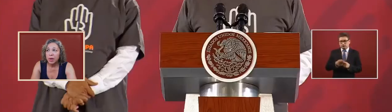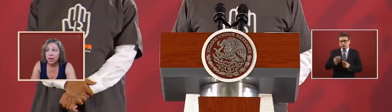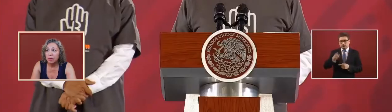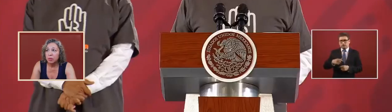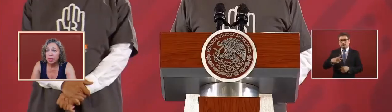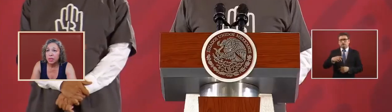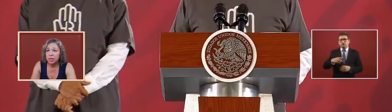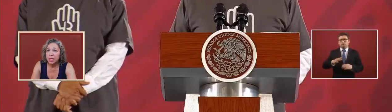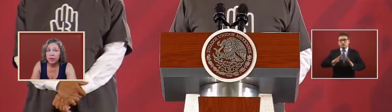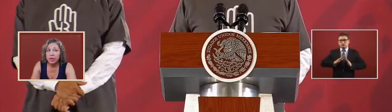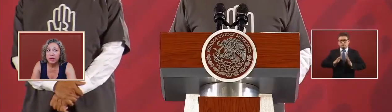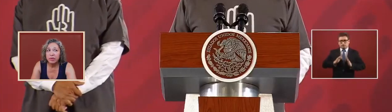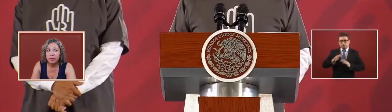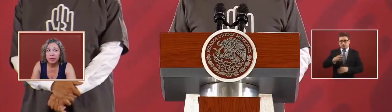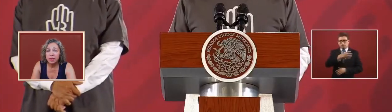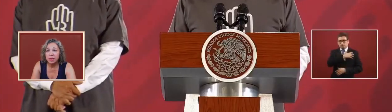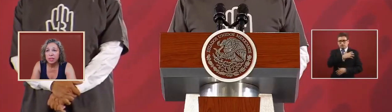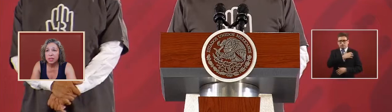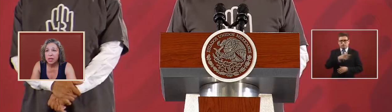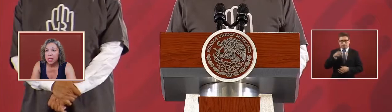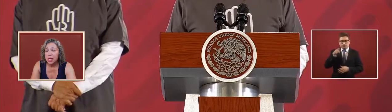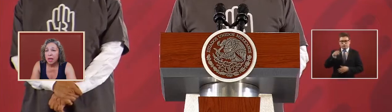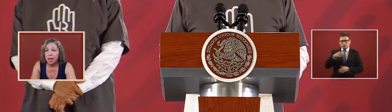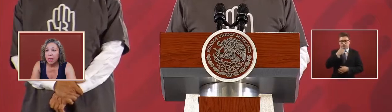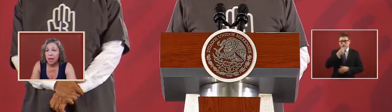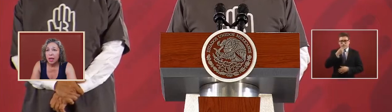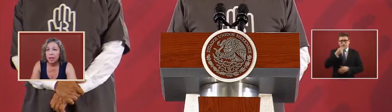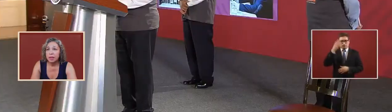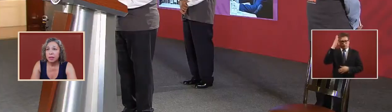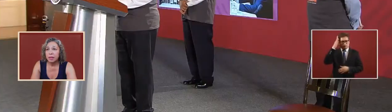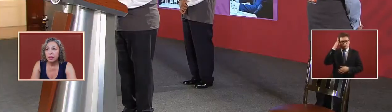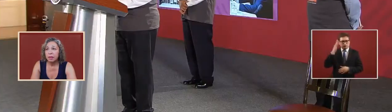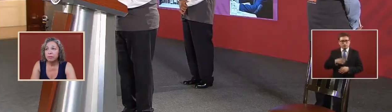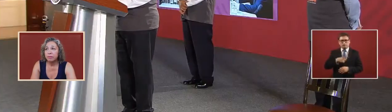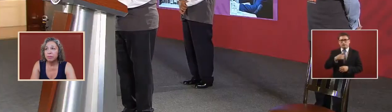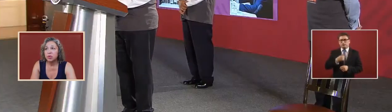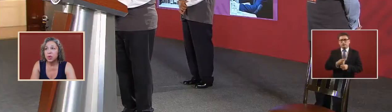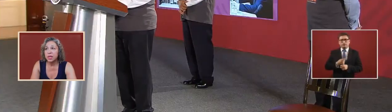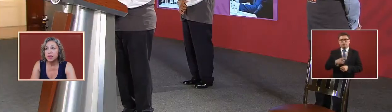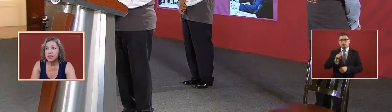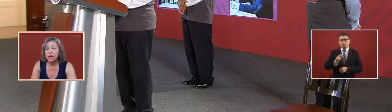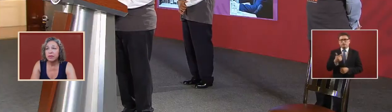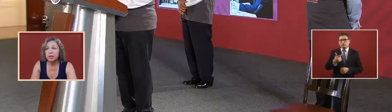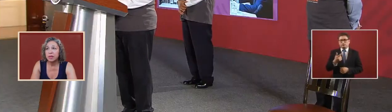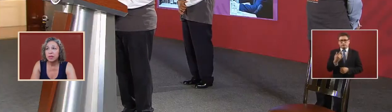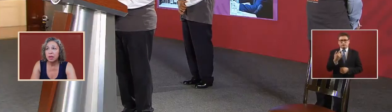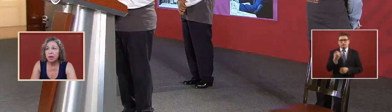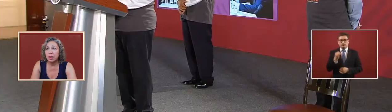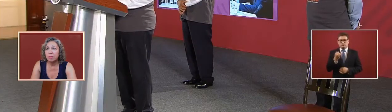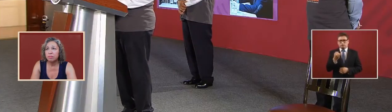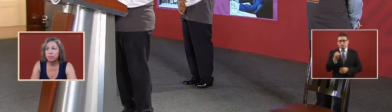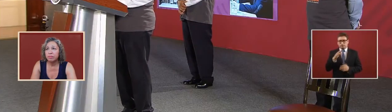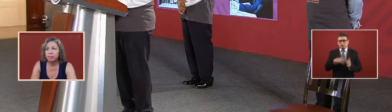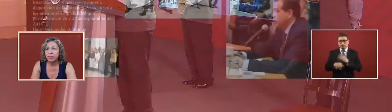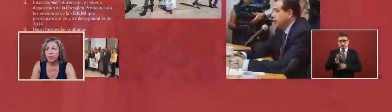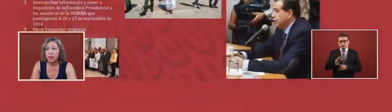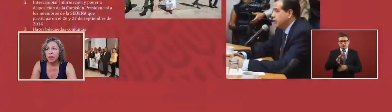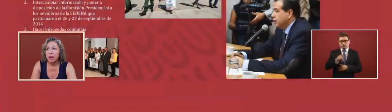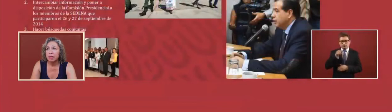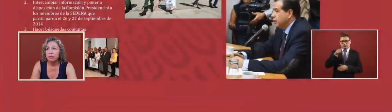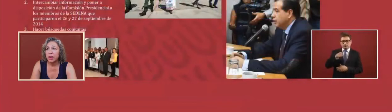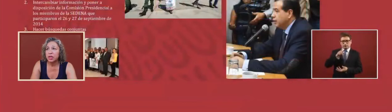celebrated with the secretary of defense and the 27th um